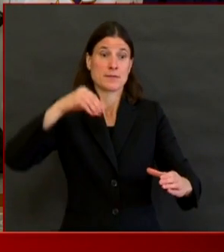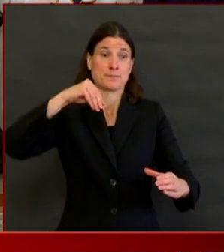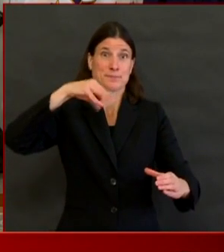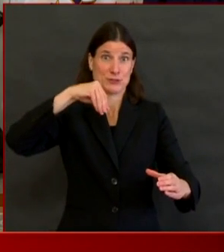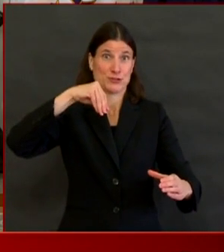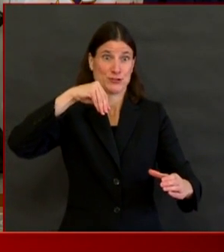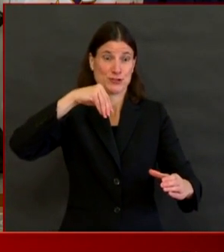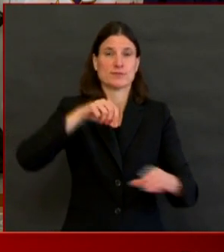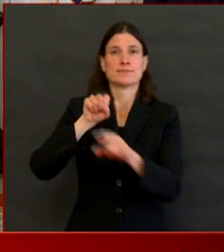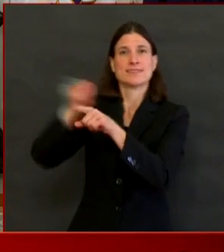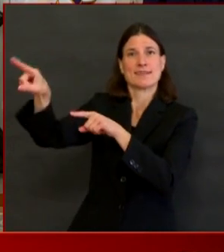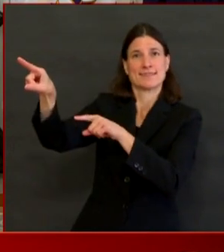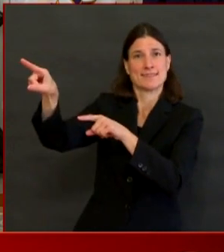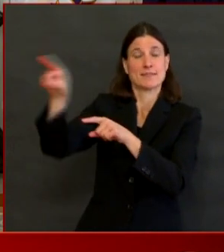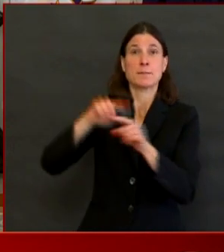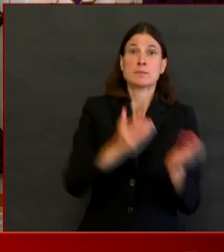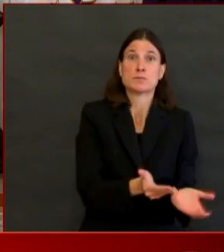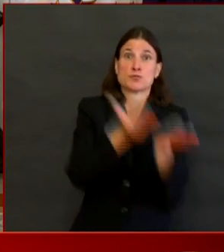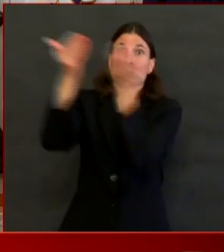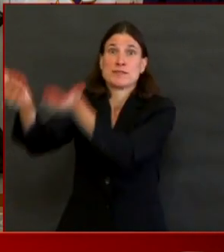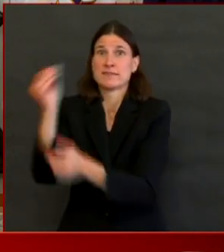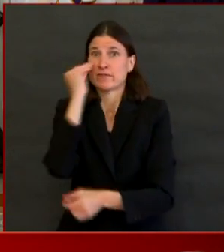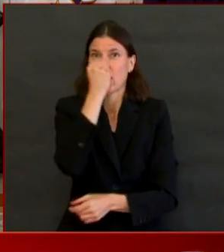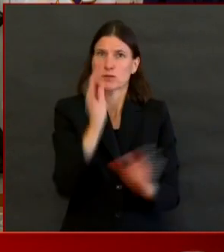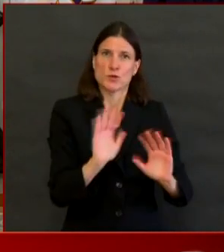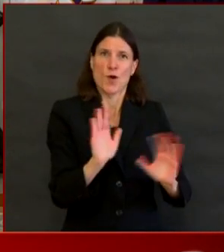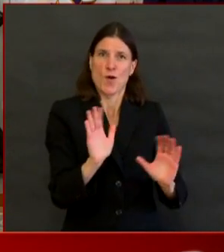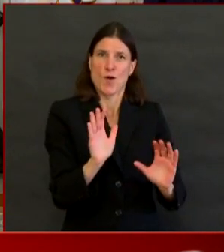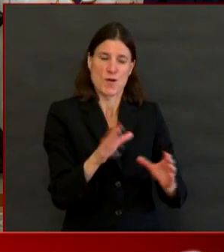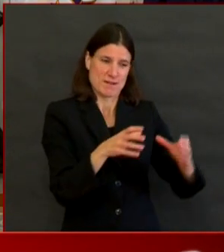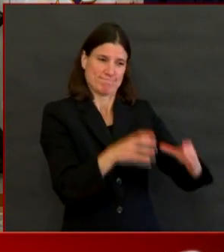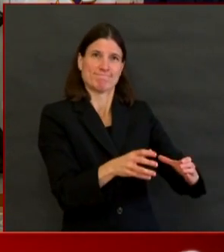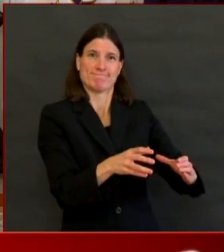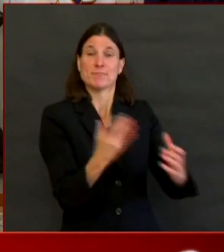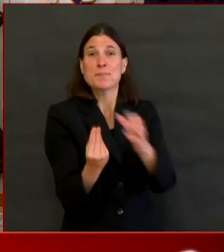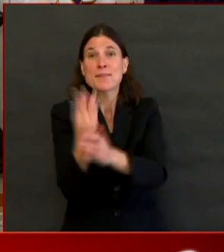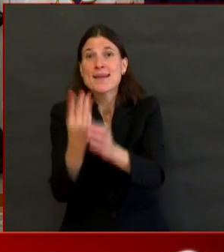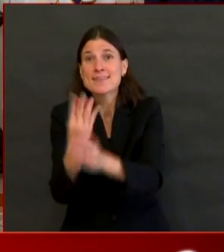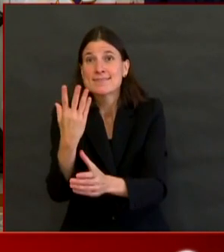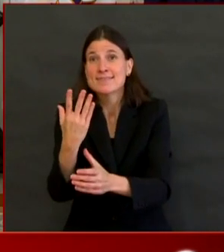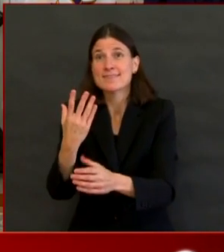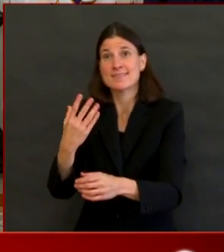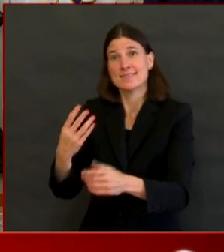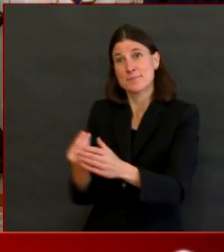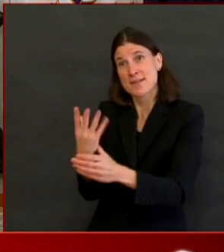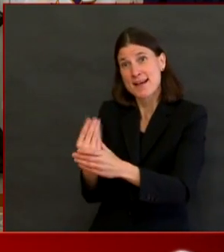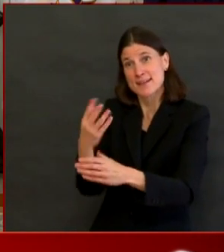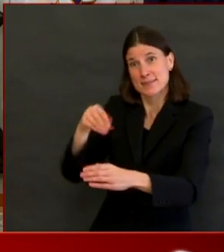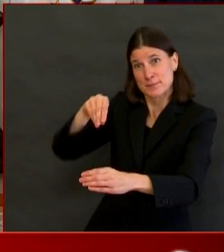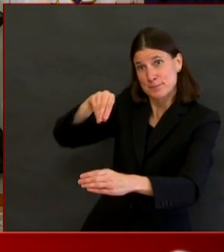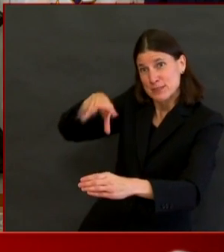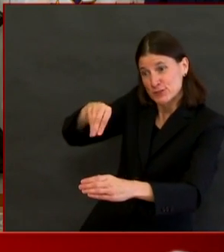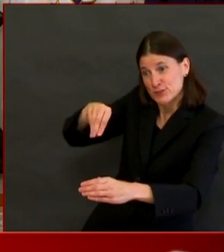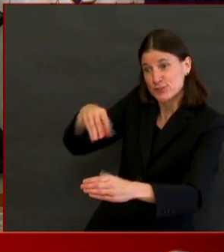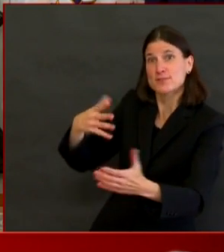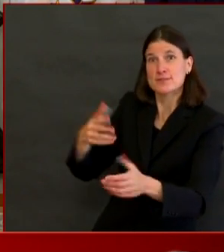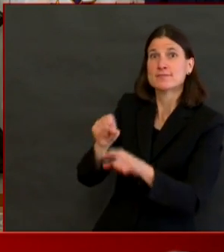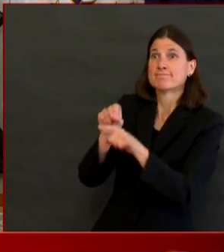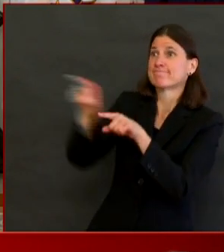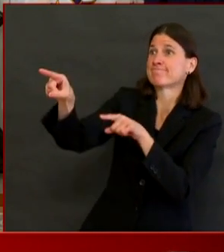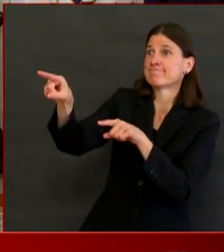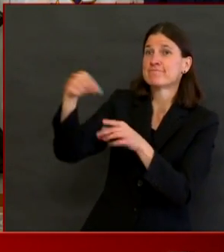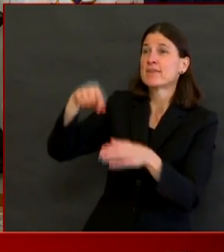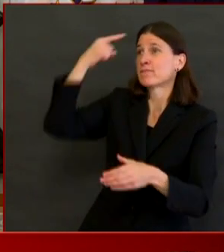is that you know in a love in a nursing home. Be able to send the picture to them via text or some other electronic